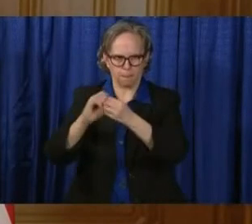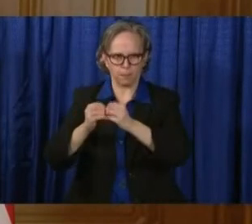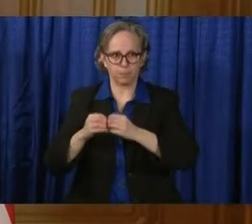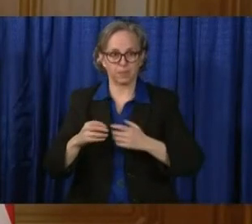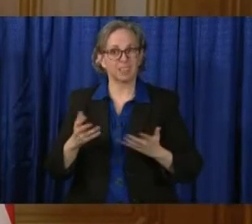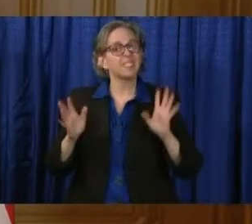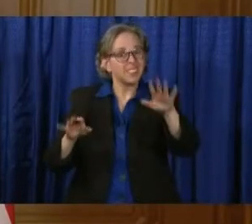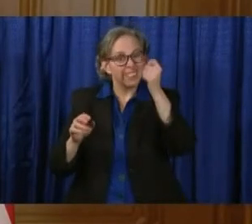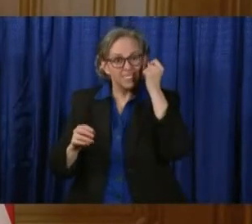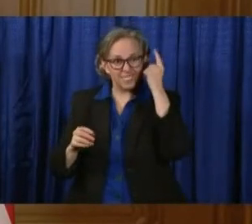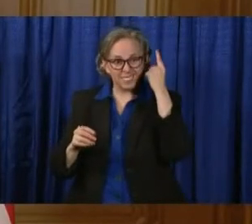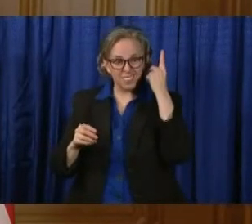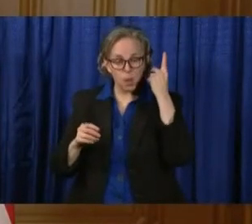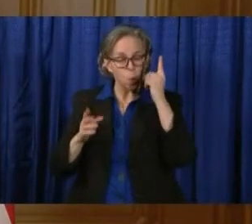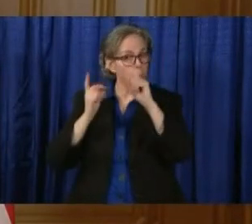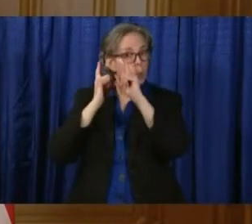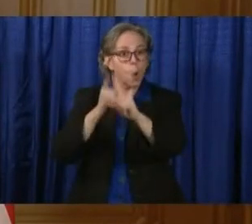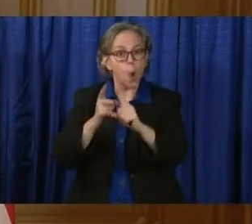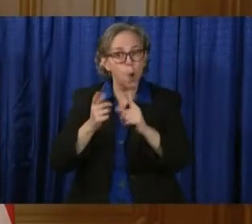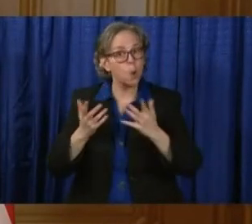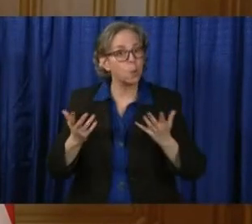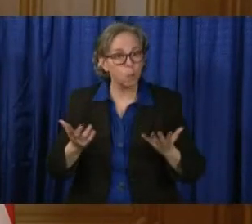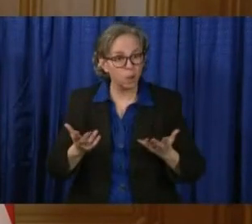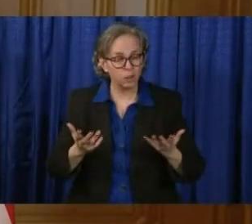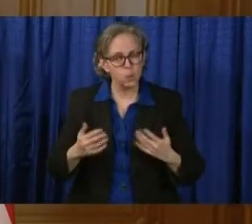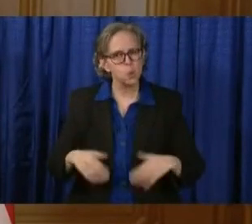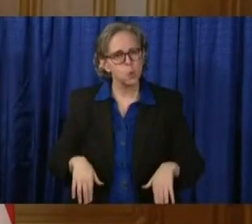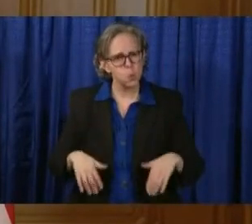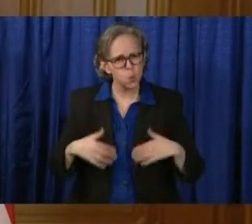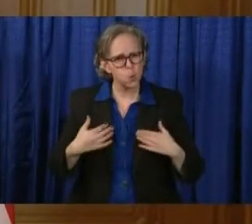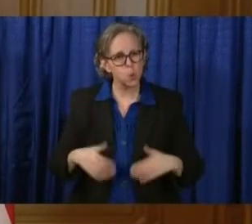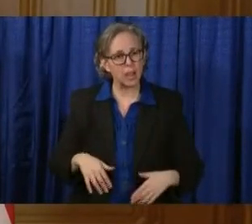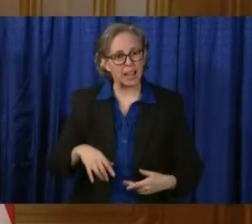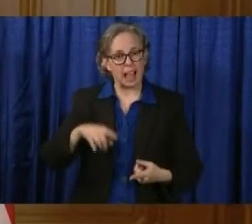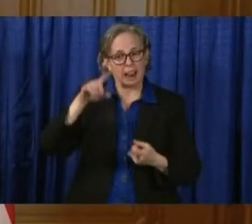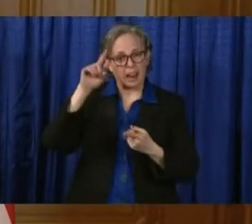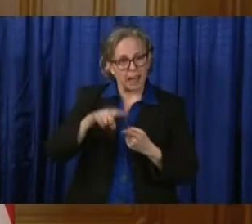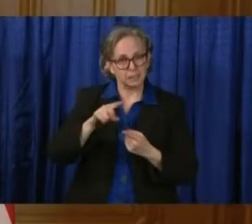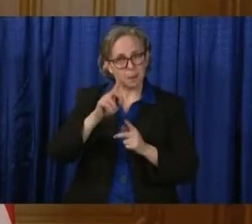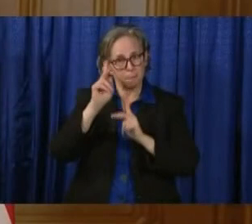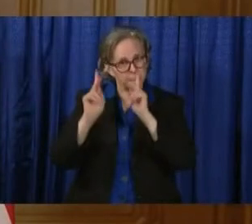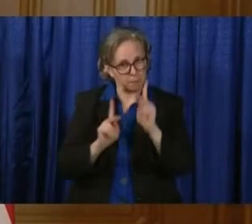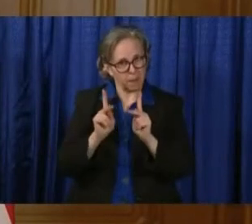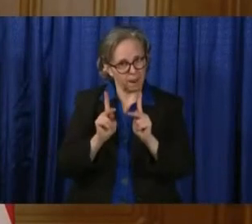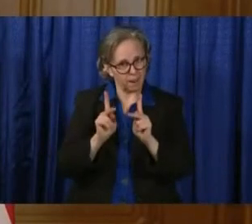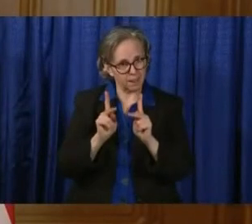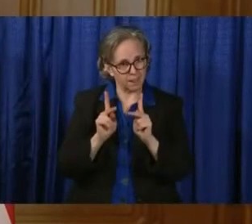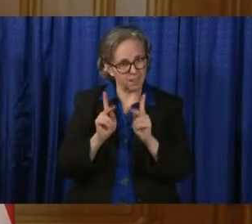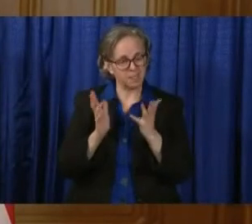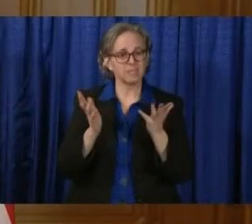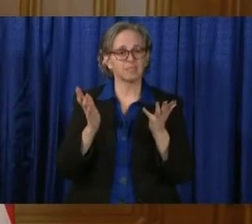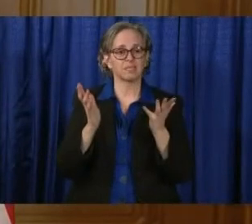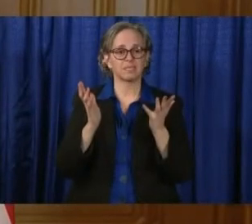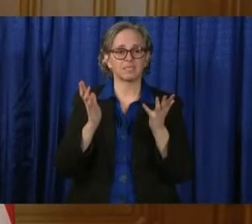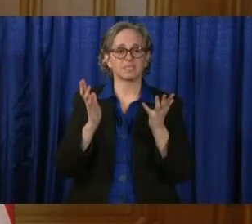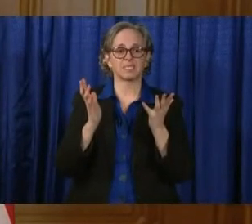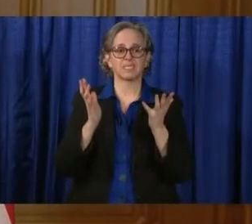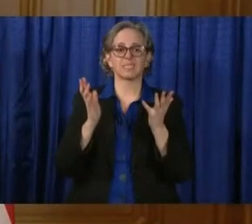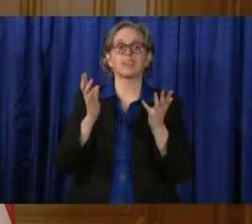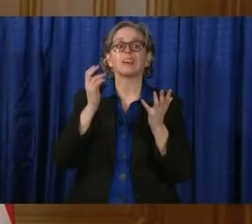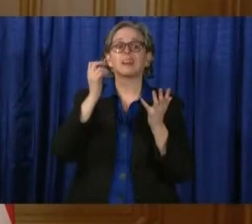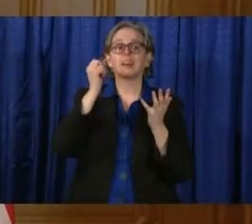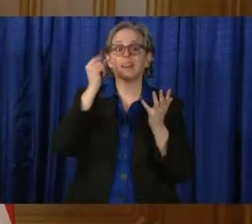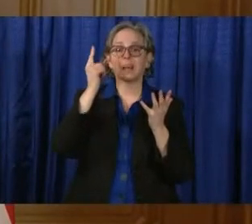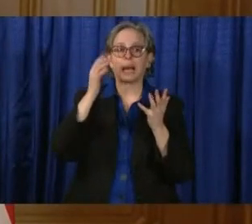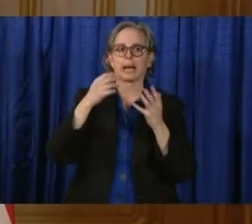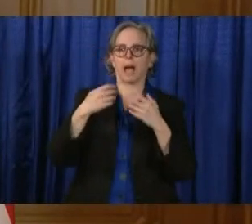for those of you watching at home, the whole idea is a couple of things. One is to give our prison officials more flexibility to